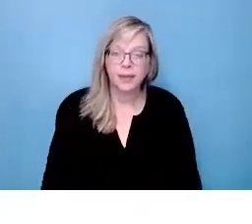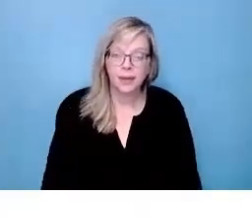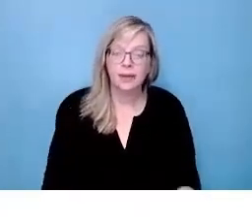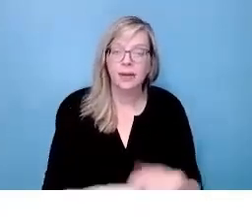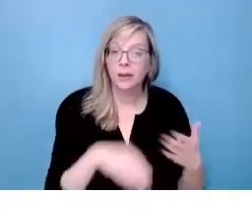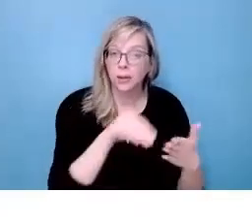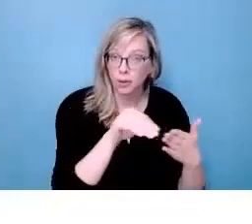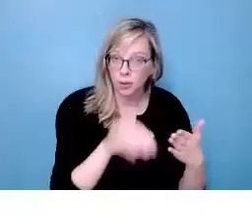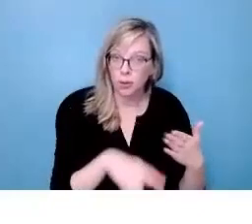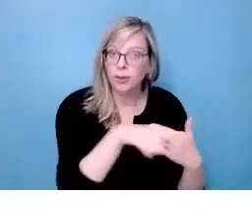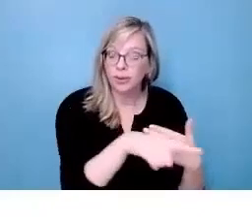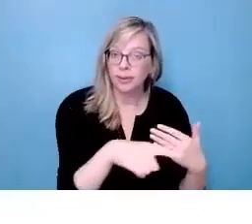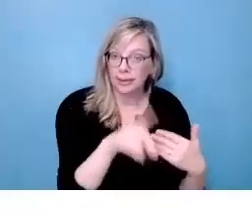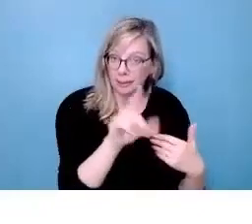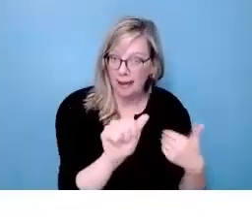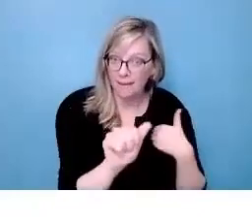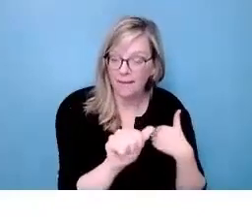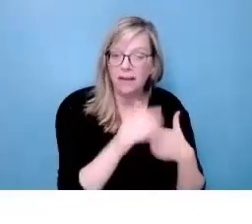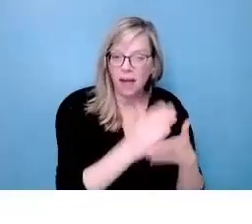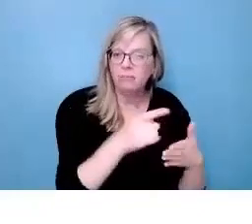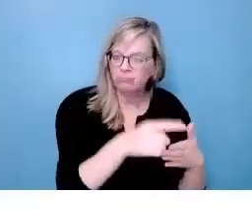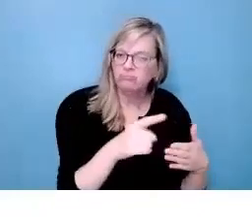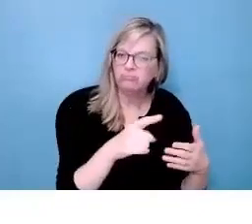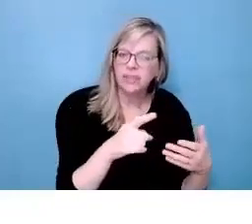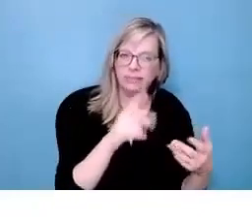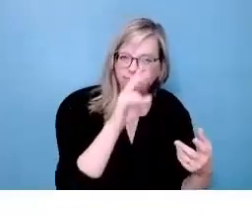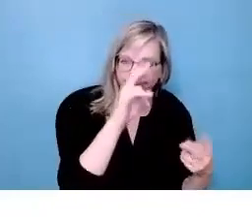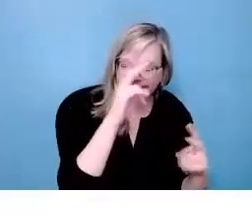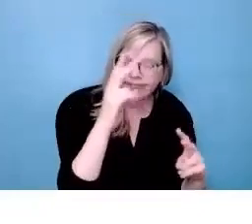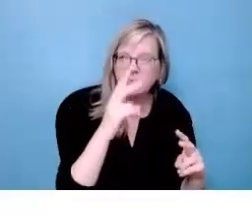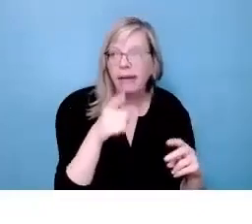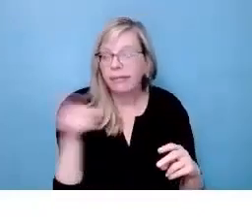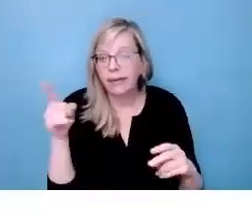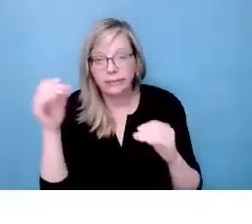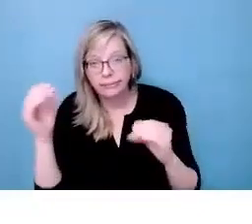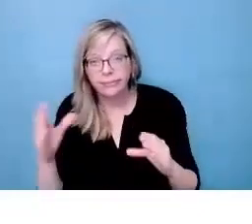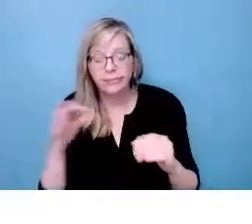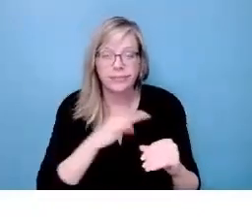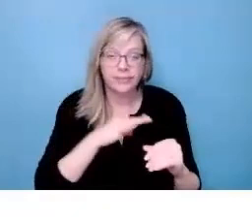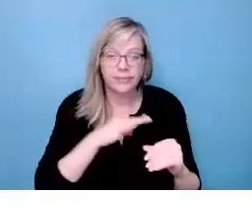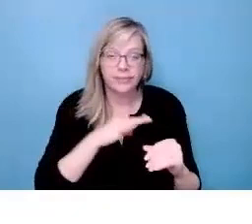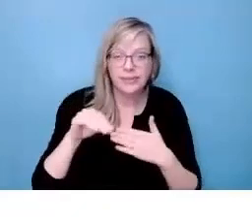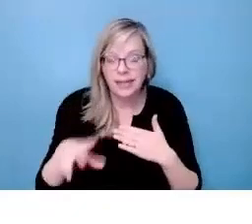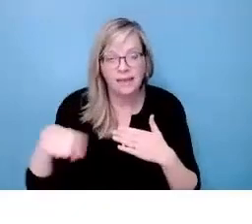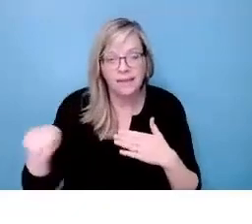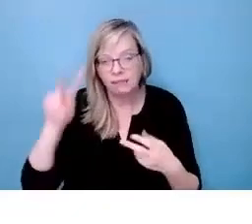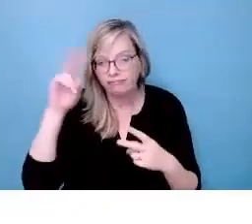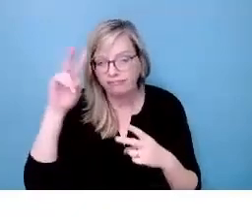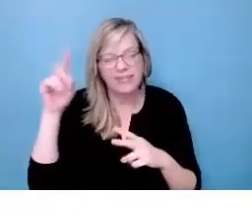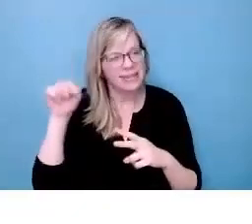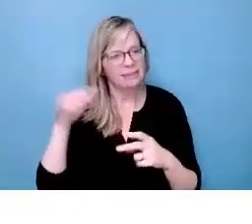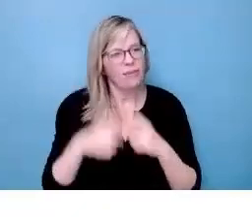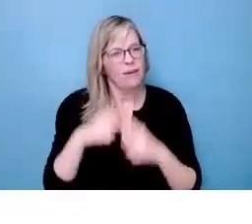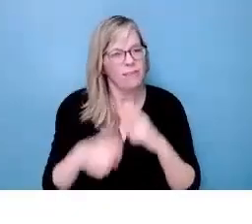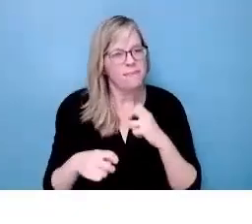to do that. There are misconceptions among students with disabilities, students without disabilities, faculty and staff. So